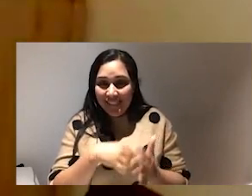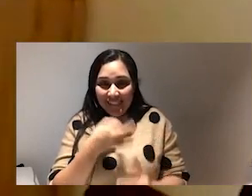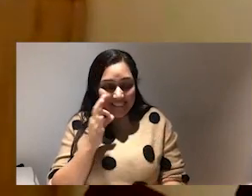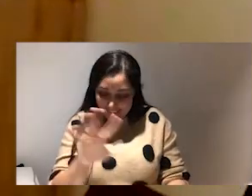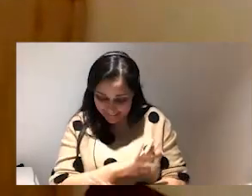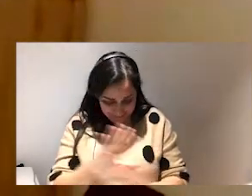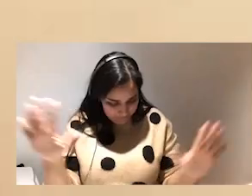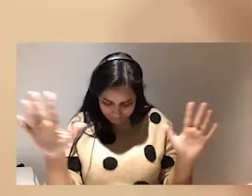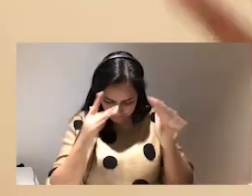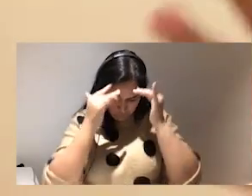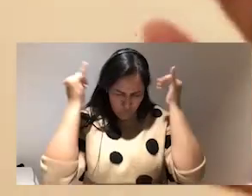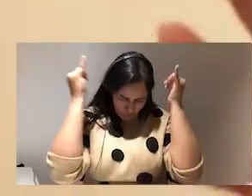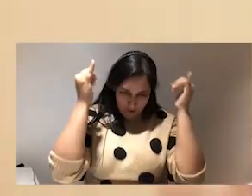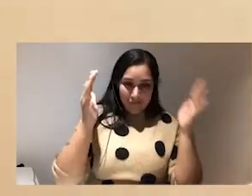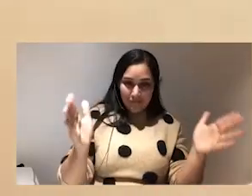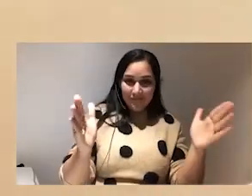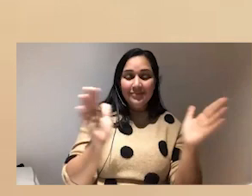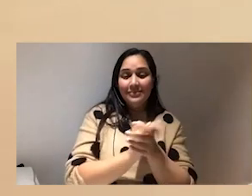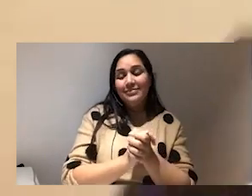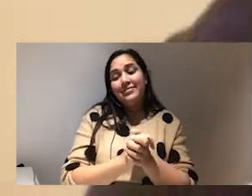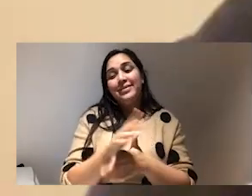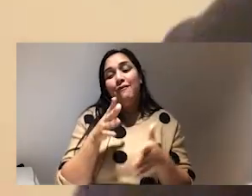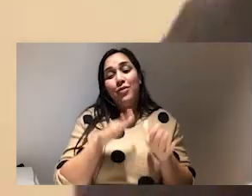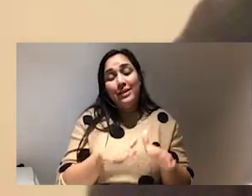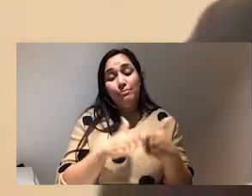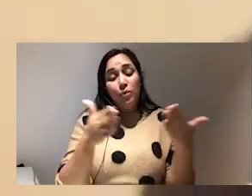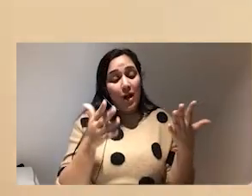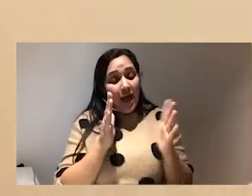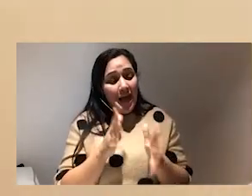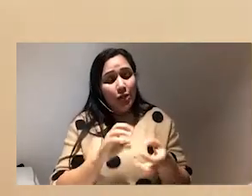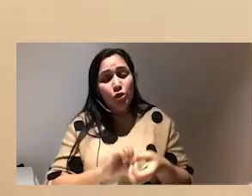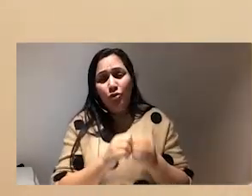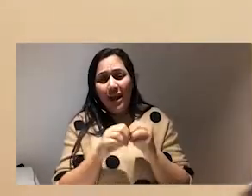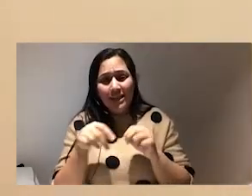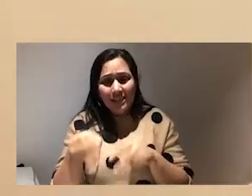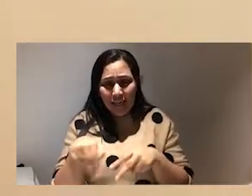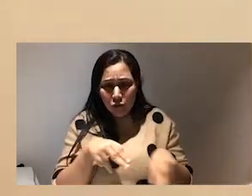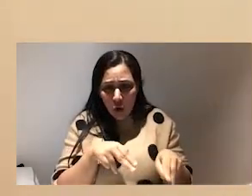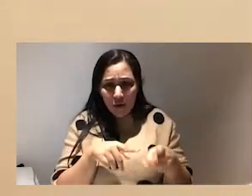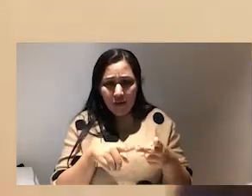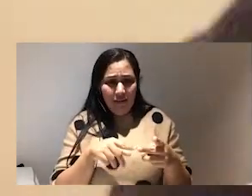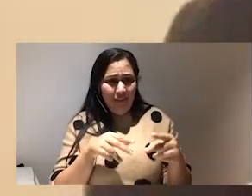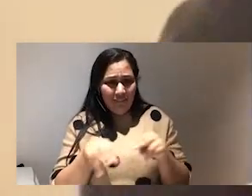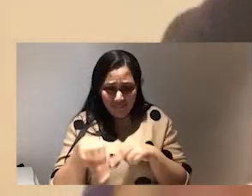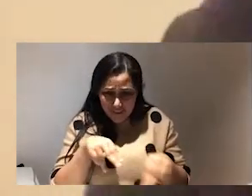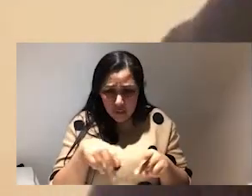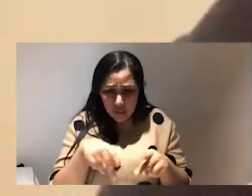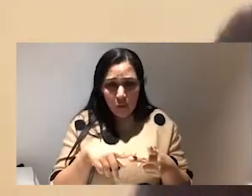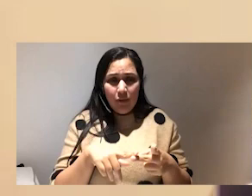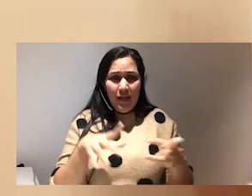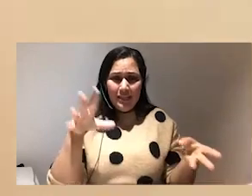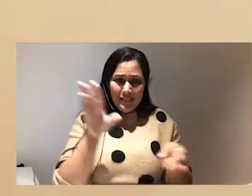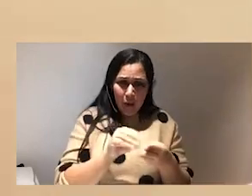now this book i was having to create tick tocks create videos download